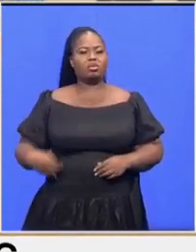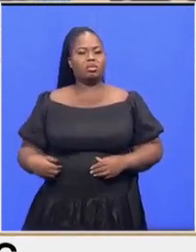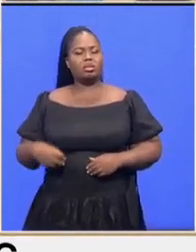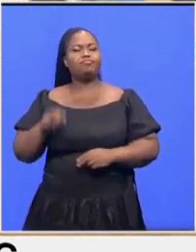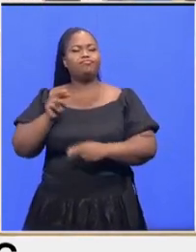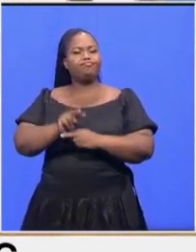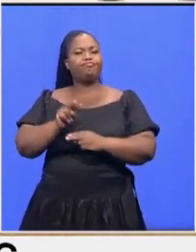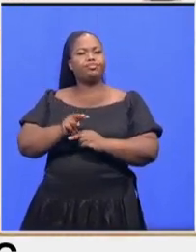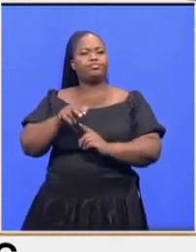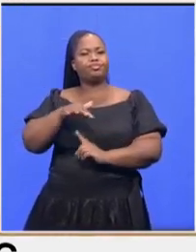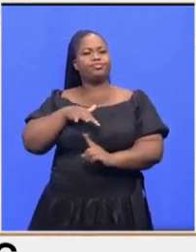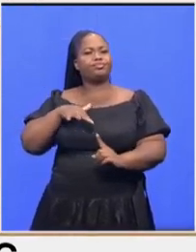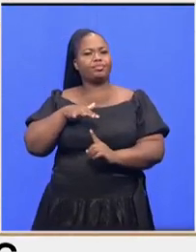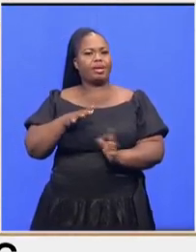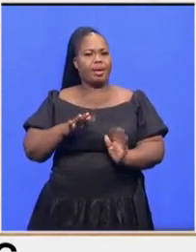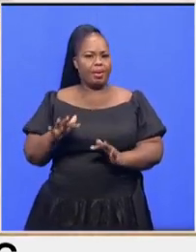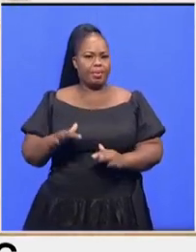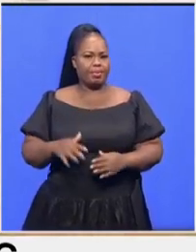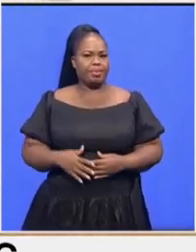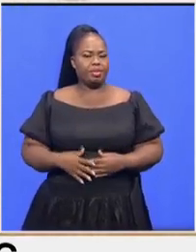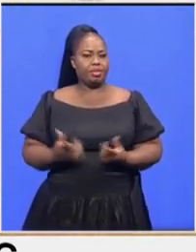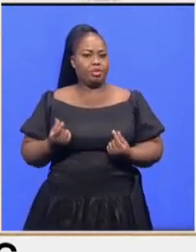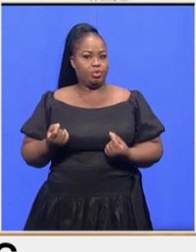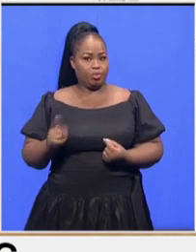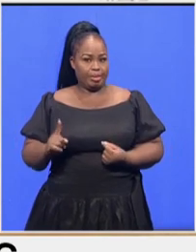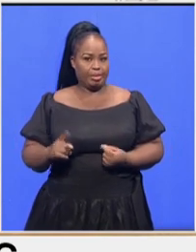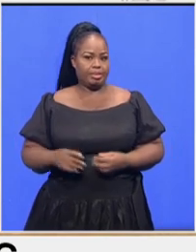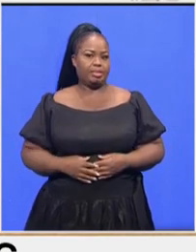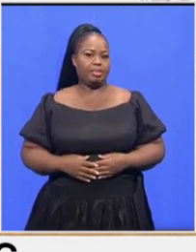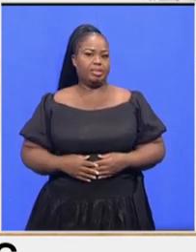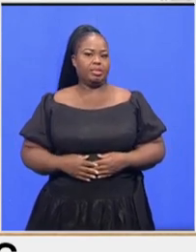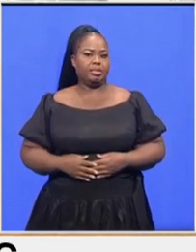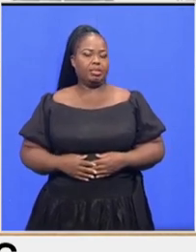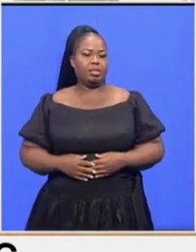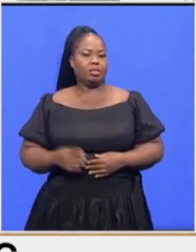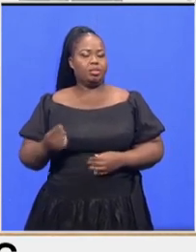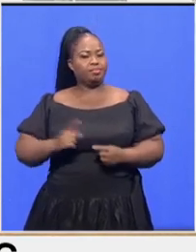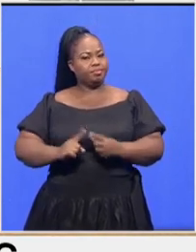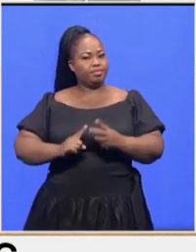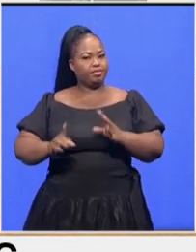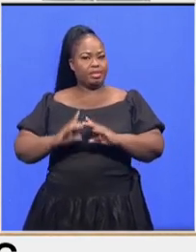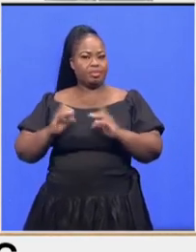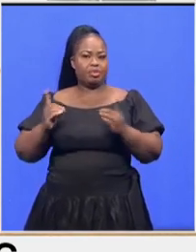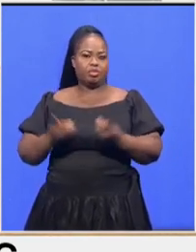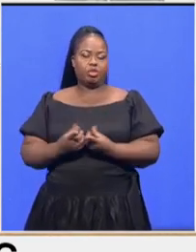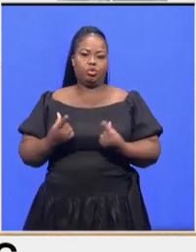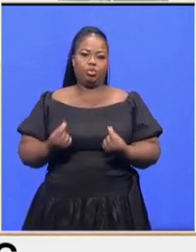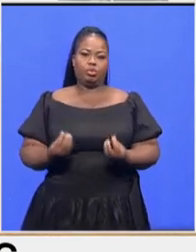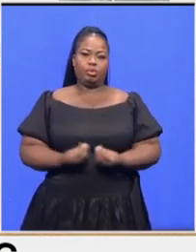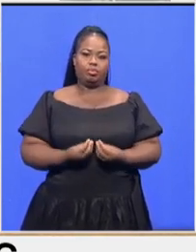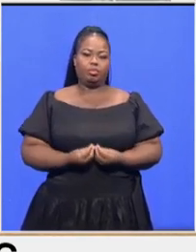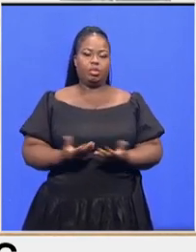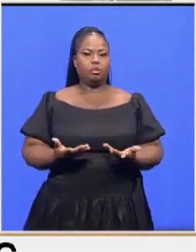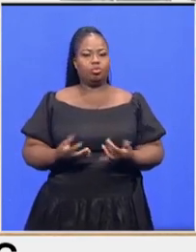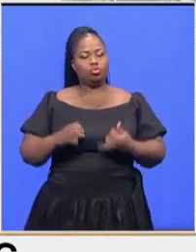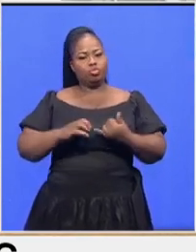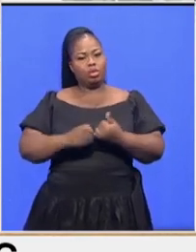where they are what they are doing and then direct the various departments to do something to alleviate their plights